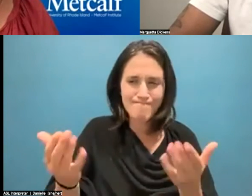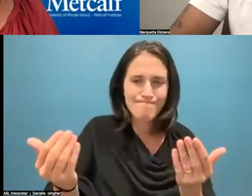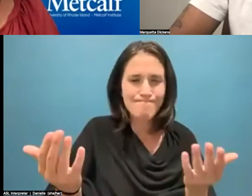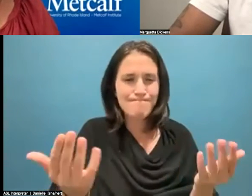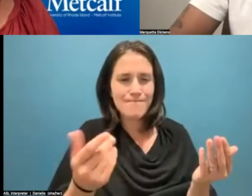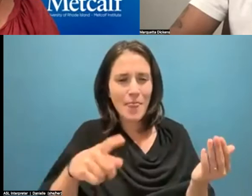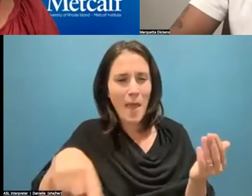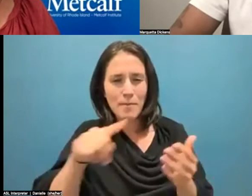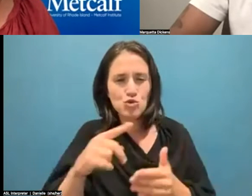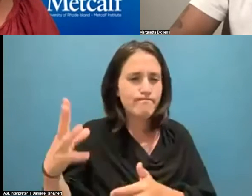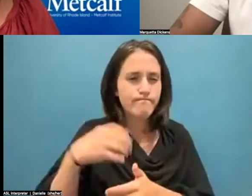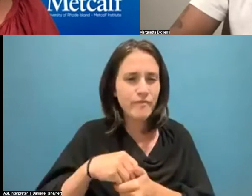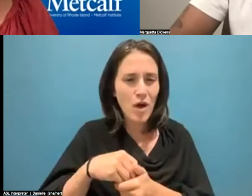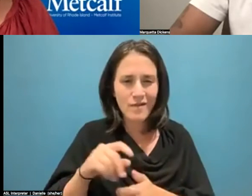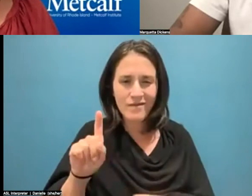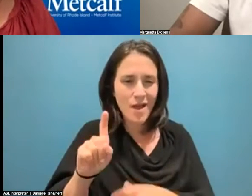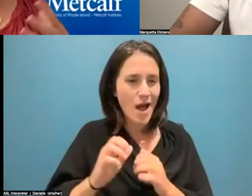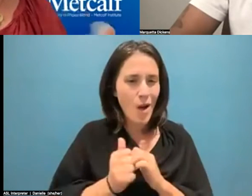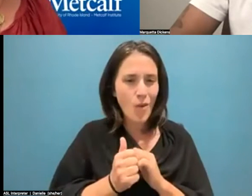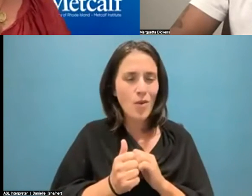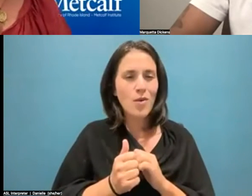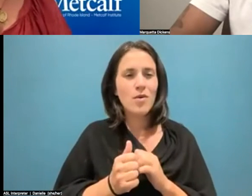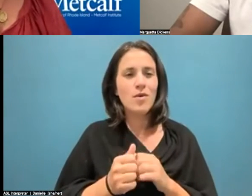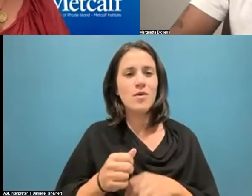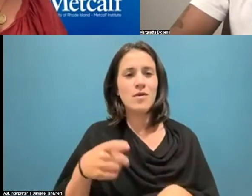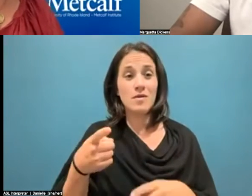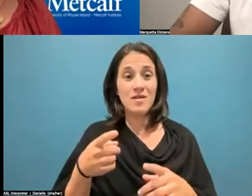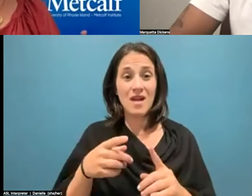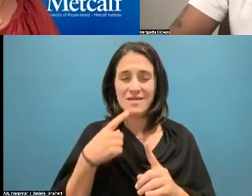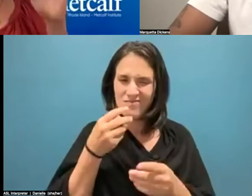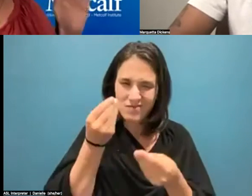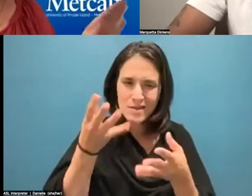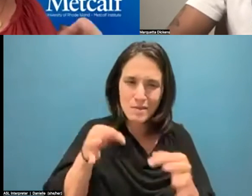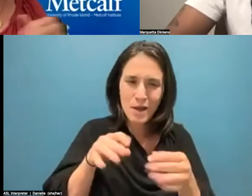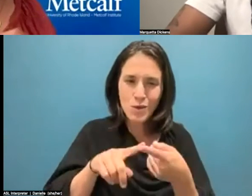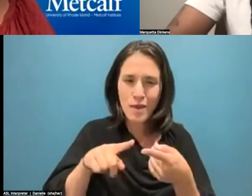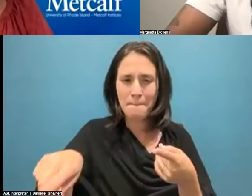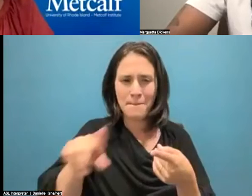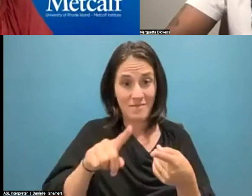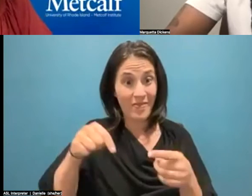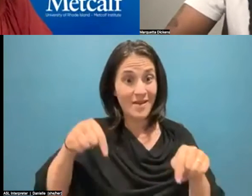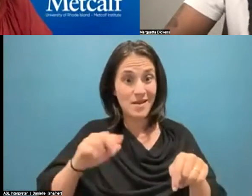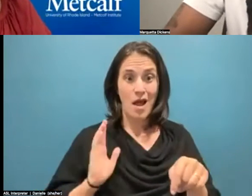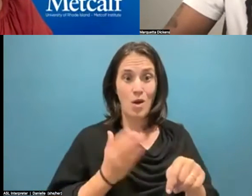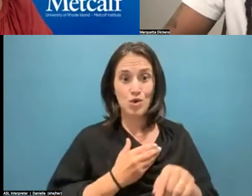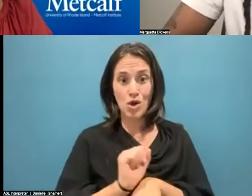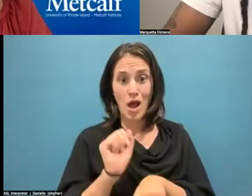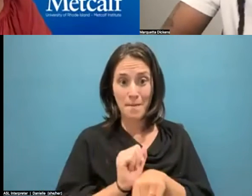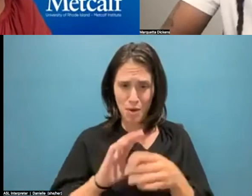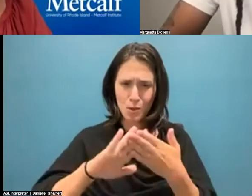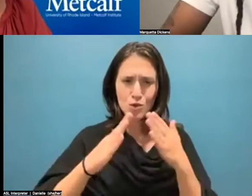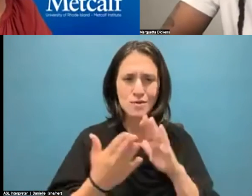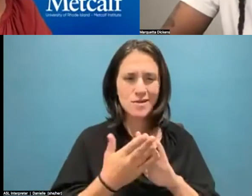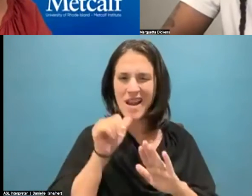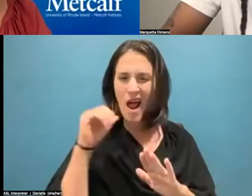in, this is also, this is also our job as the community. It's not somebody else's job. Yeah. So that's